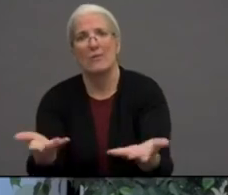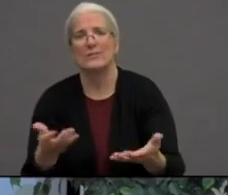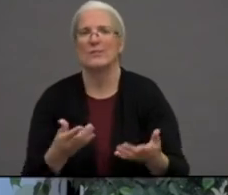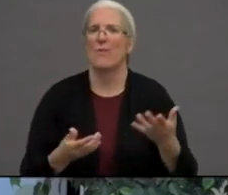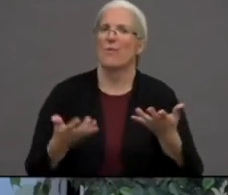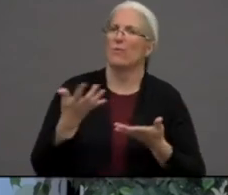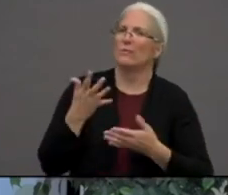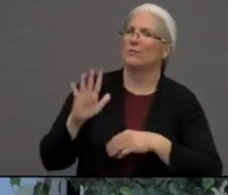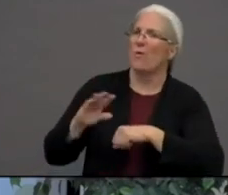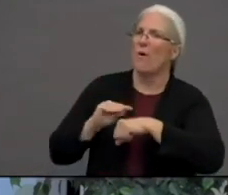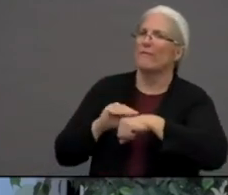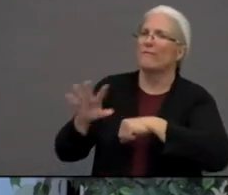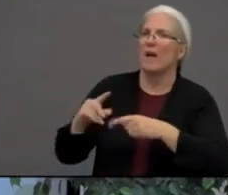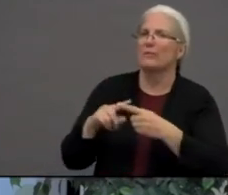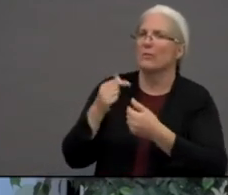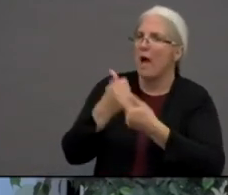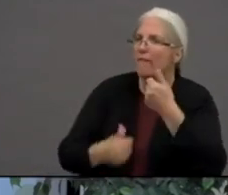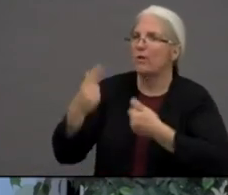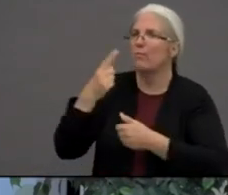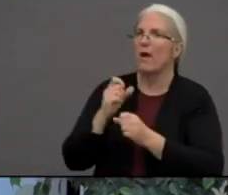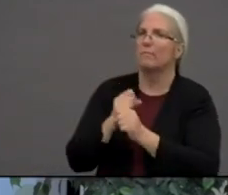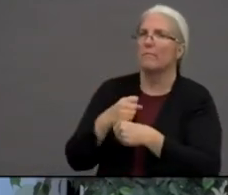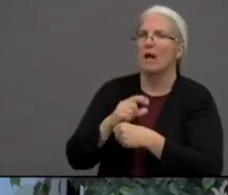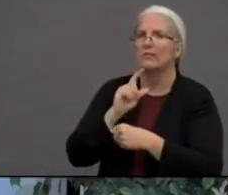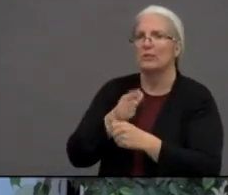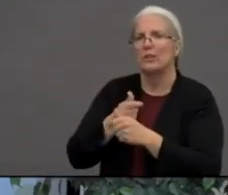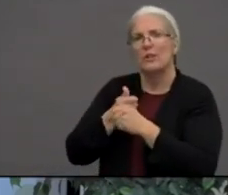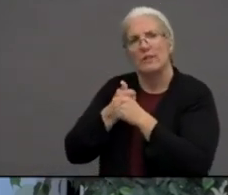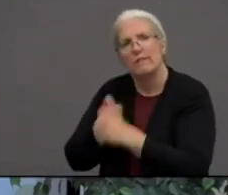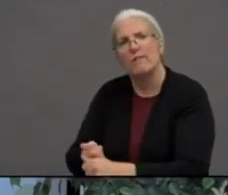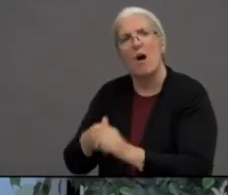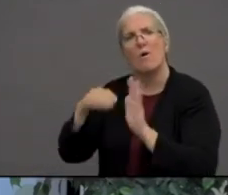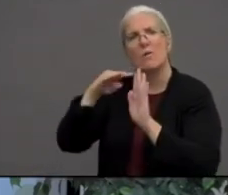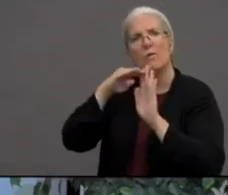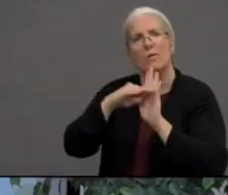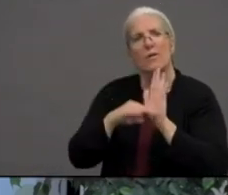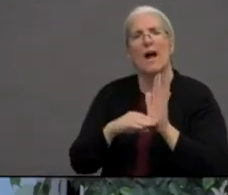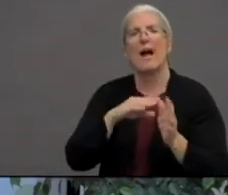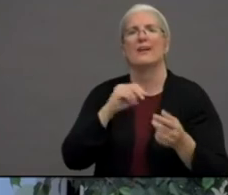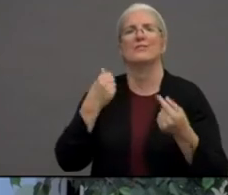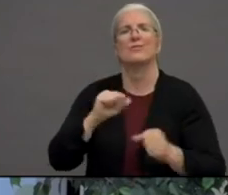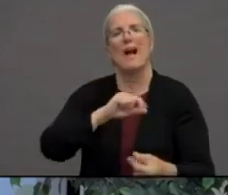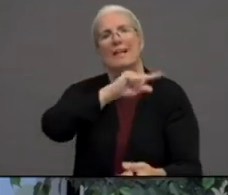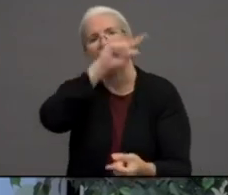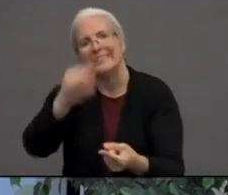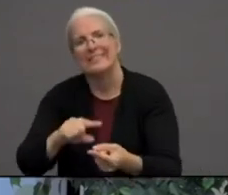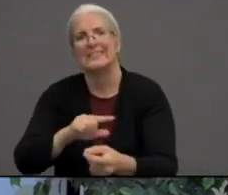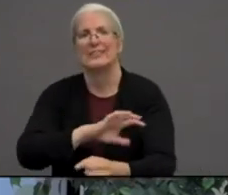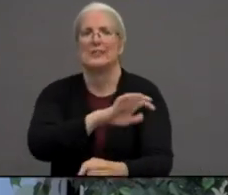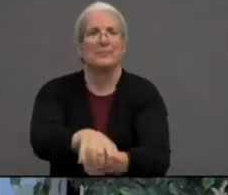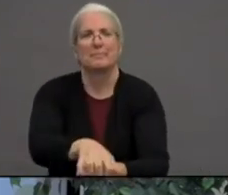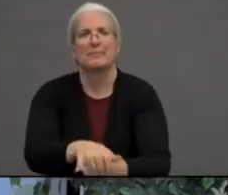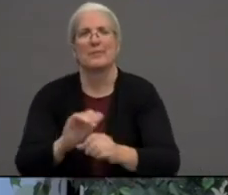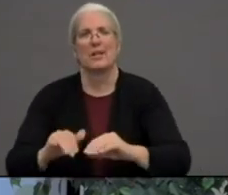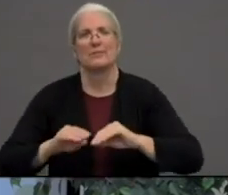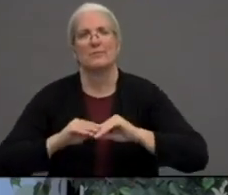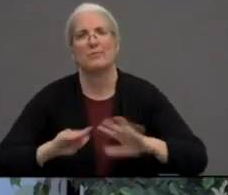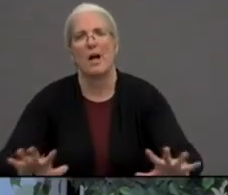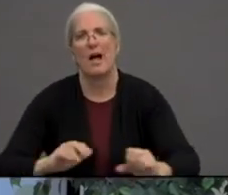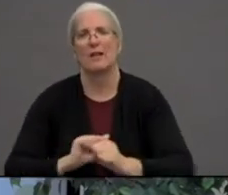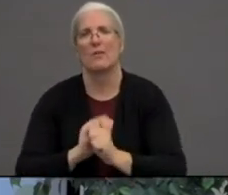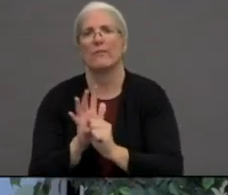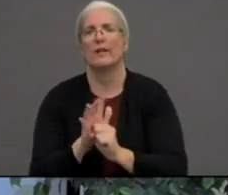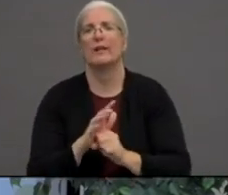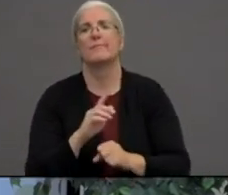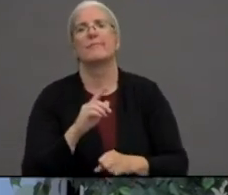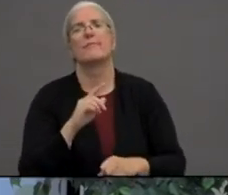when it comes to following the guidelines and protocol to slow the spread of COVID-19 in the county? Right. Larry, actually, I wanted to go back to the question